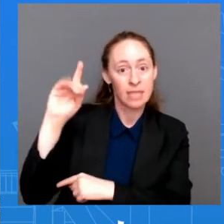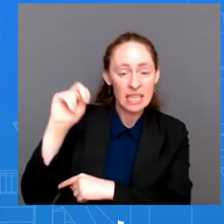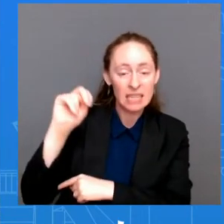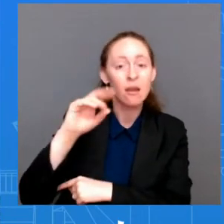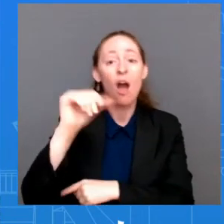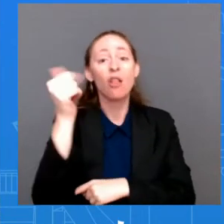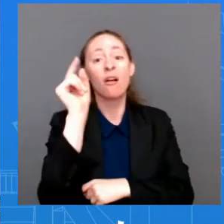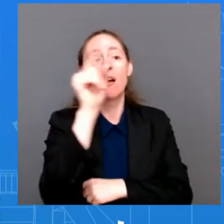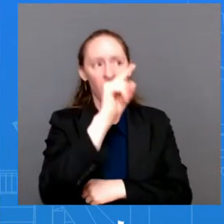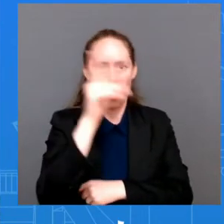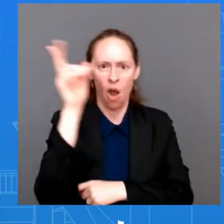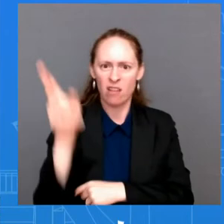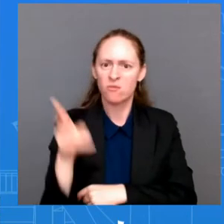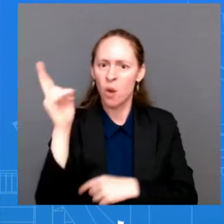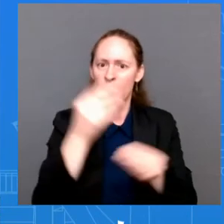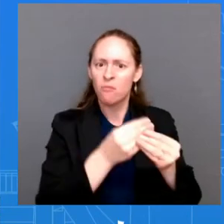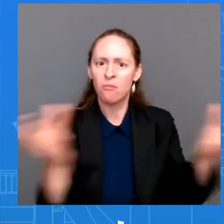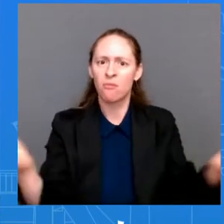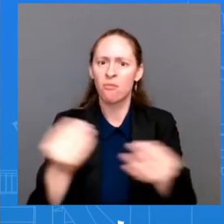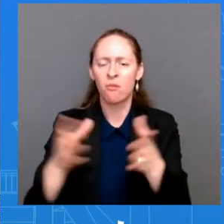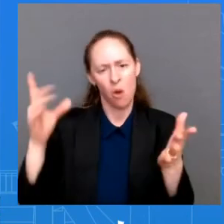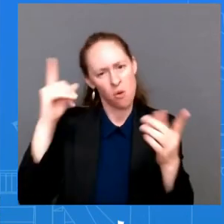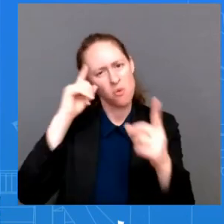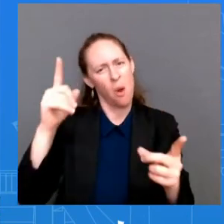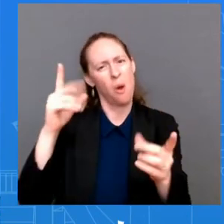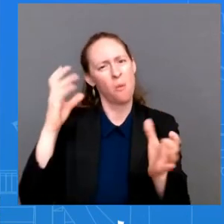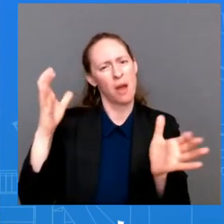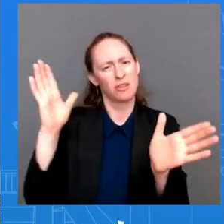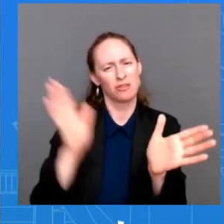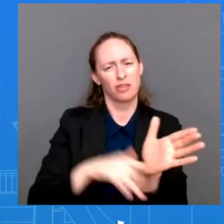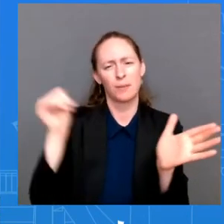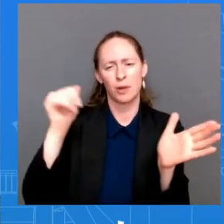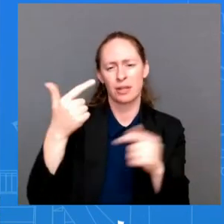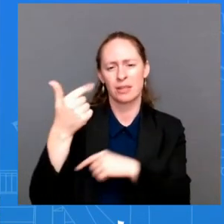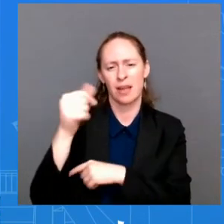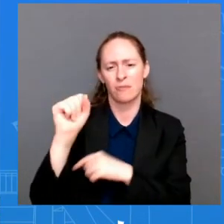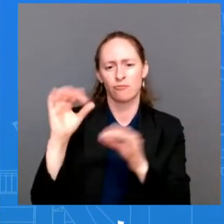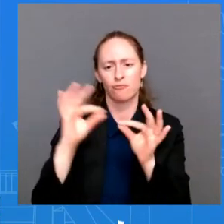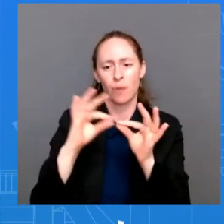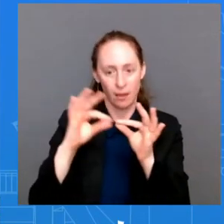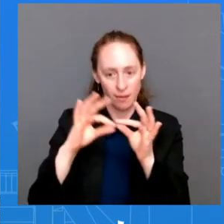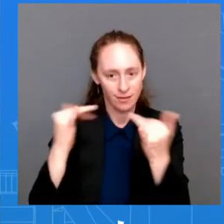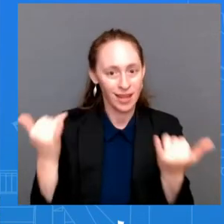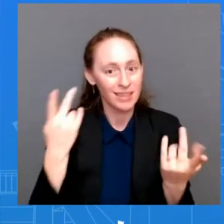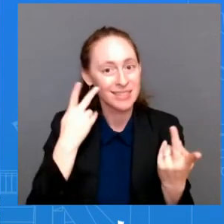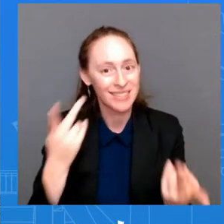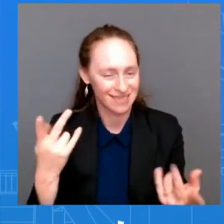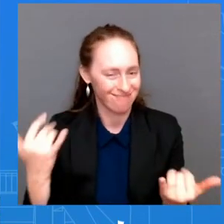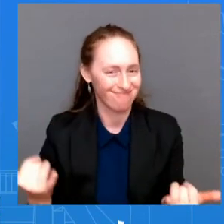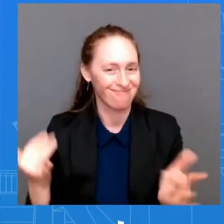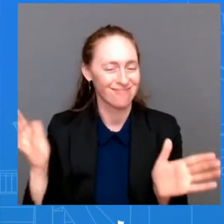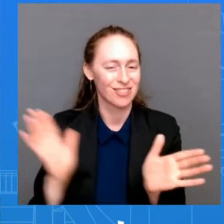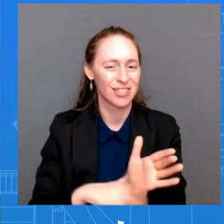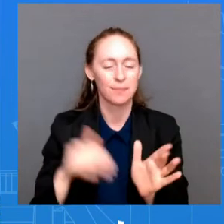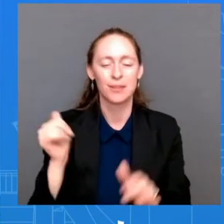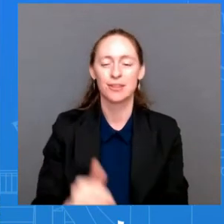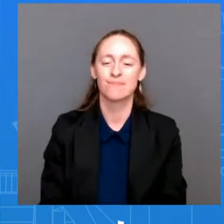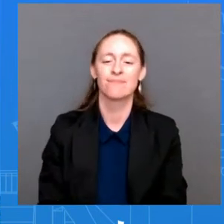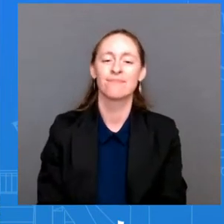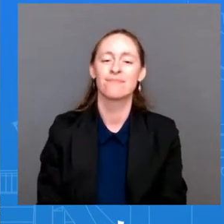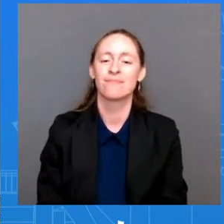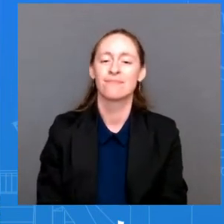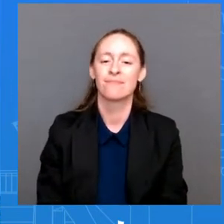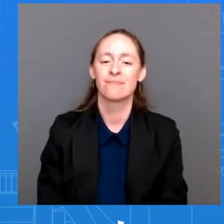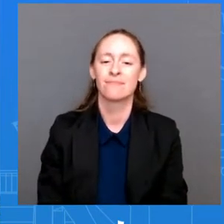by up to about 40 cents per gallon, as we have shared with you all last week. More work remains. But the fact